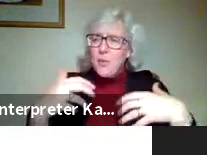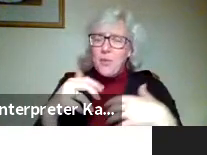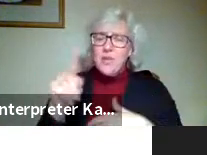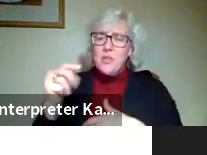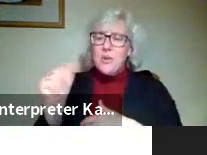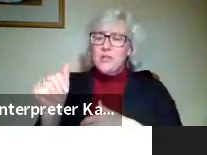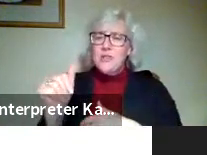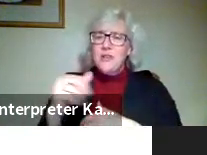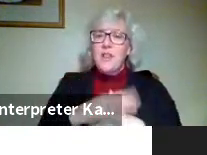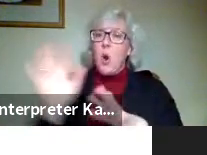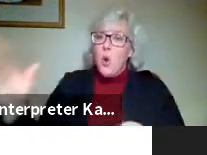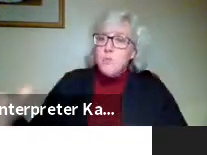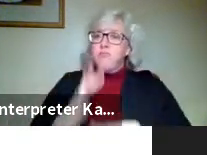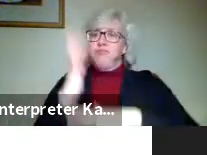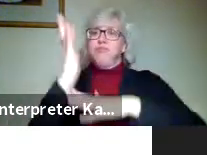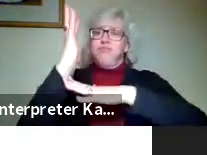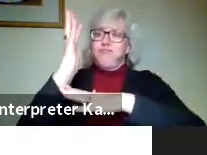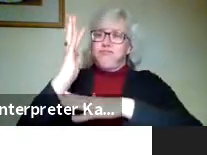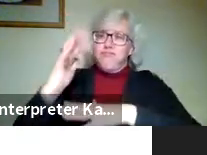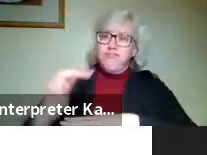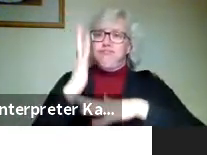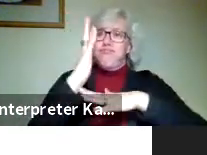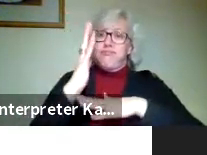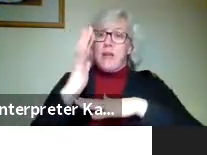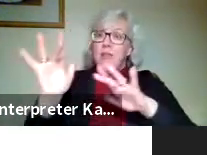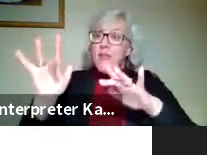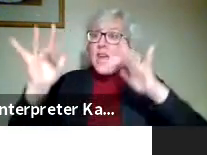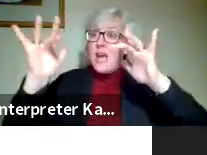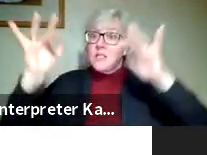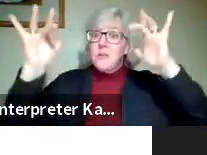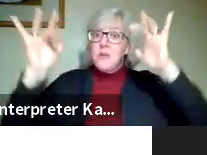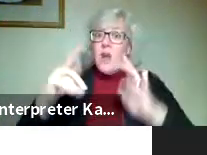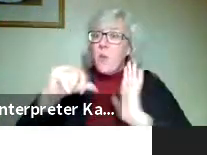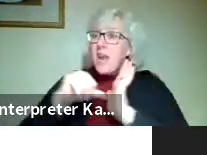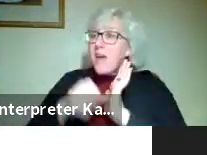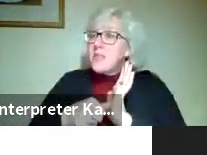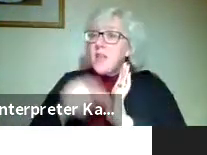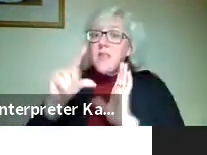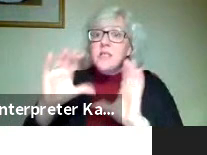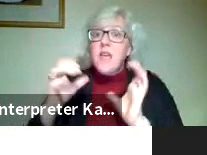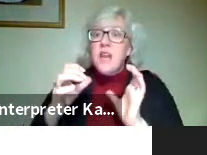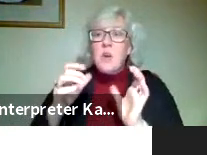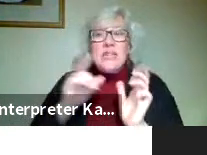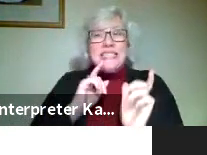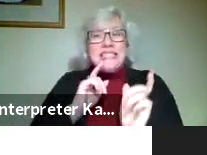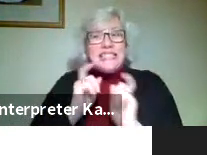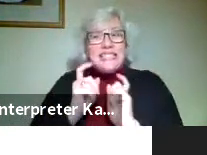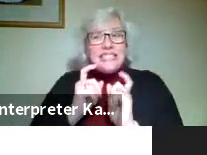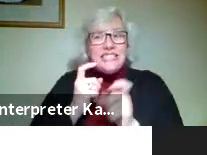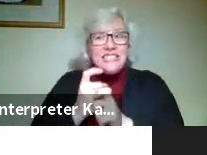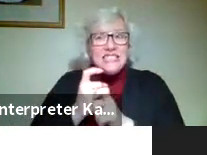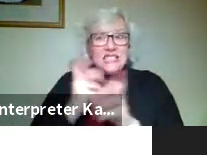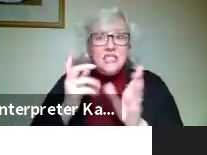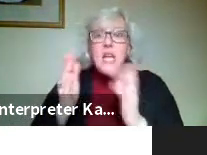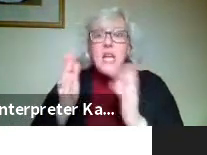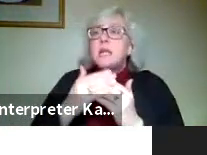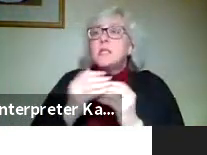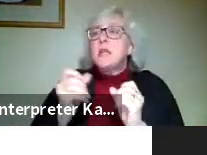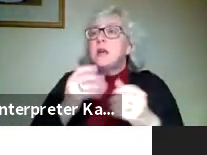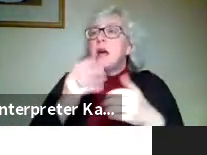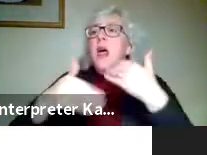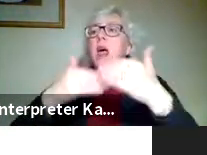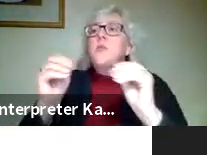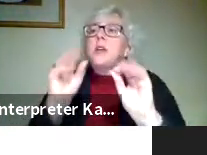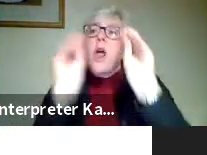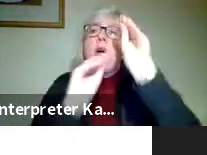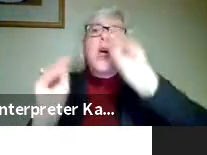Congratulations. The waves sort of cracking there. And the enhancement, I want to emphasize that this category is a tricky one, because it's very easy to over process